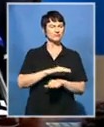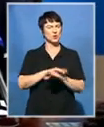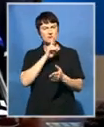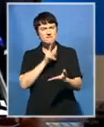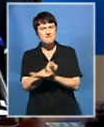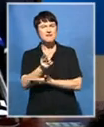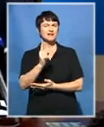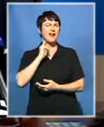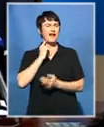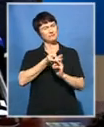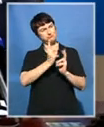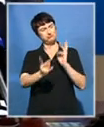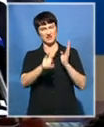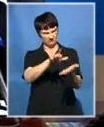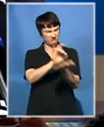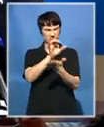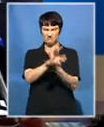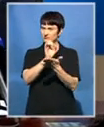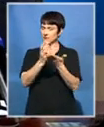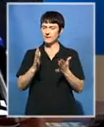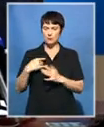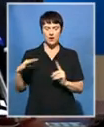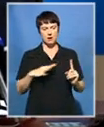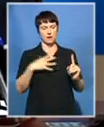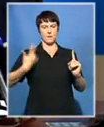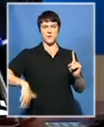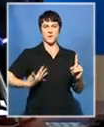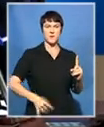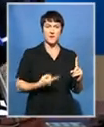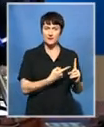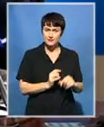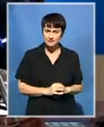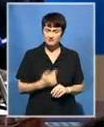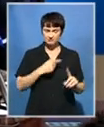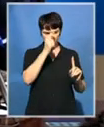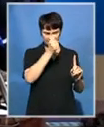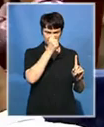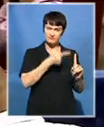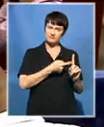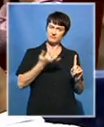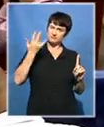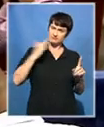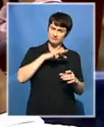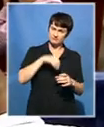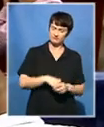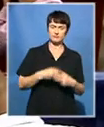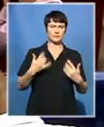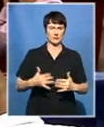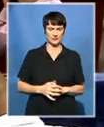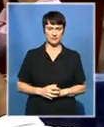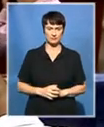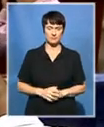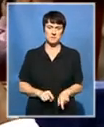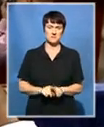and dishonest conduct and theft. So we've certainly acknowledged her history, we've acknowledged her contribution. And she's clear